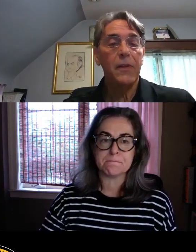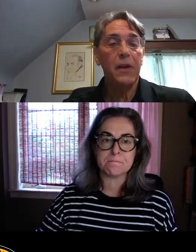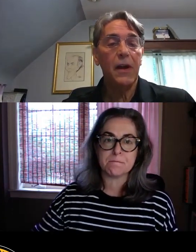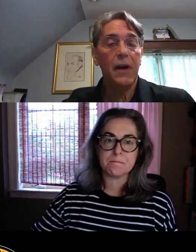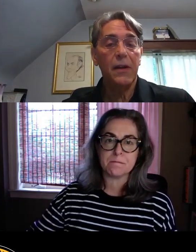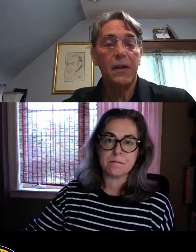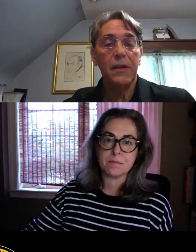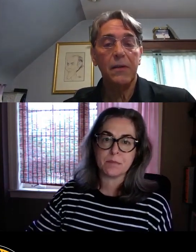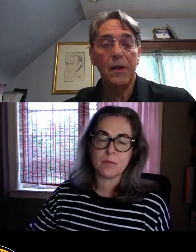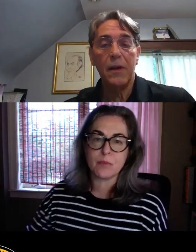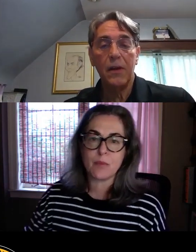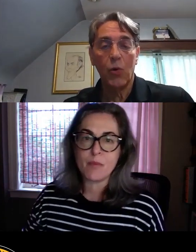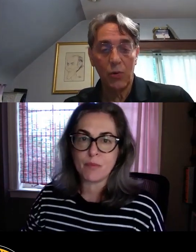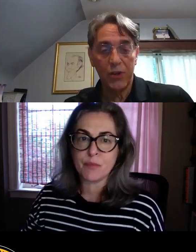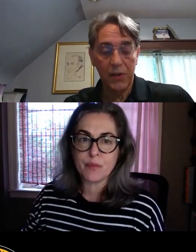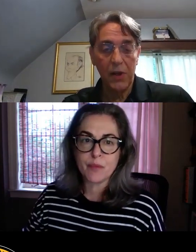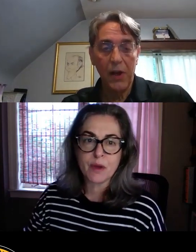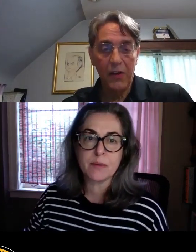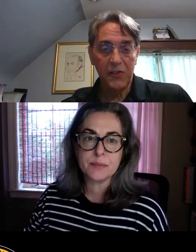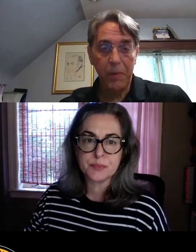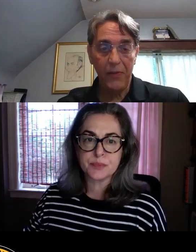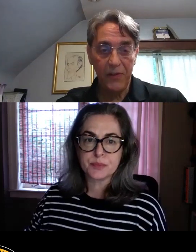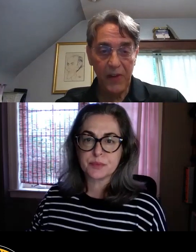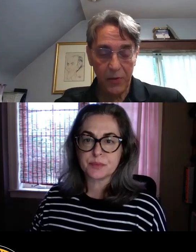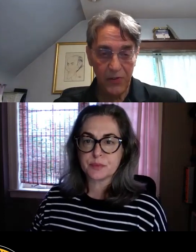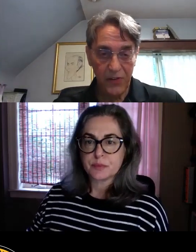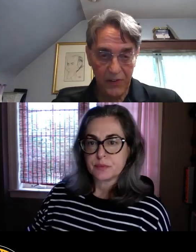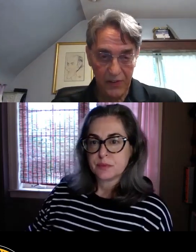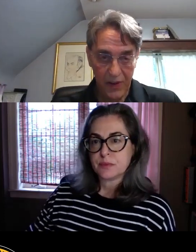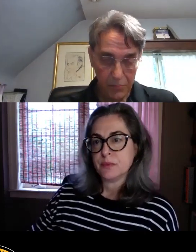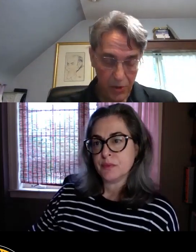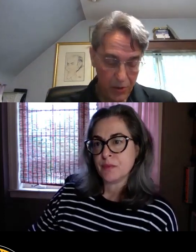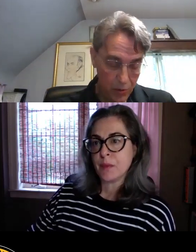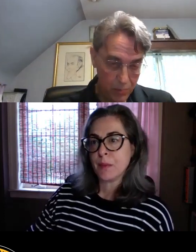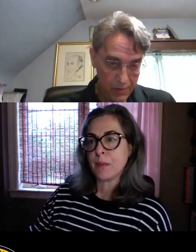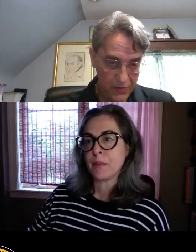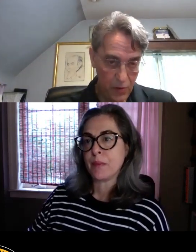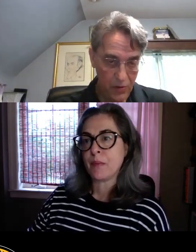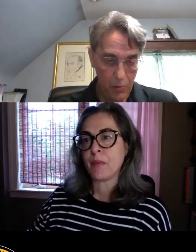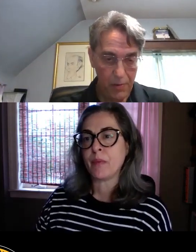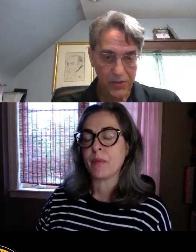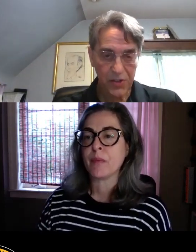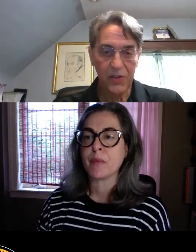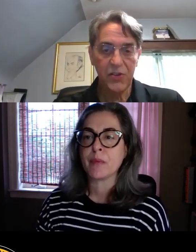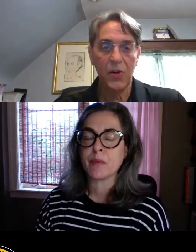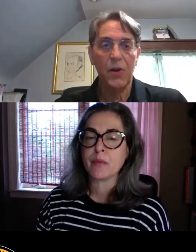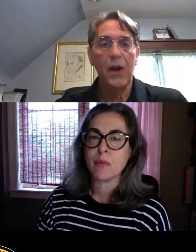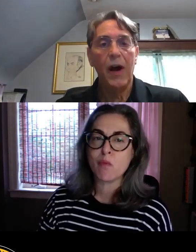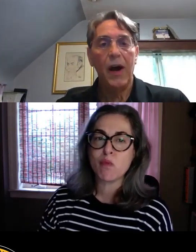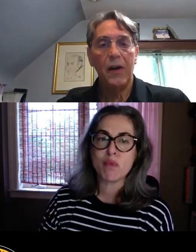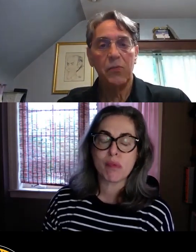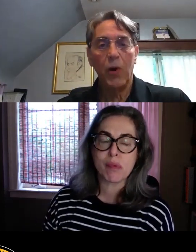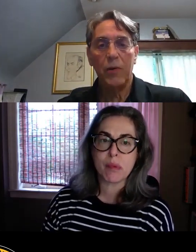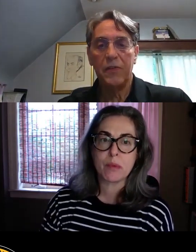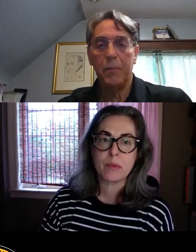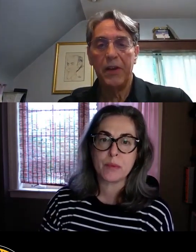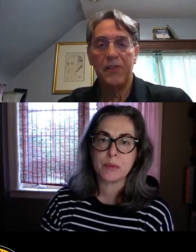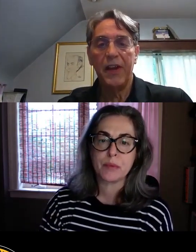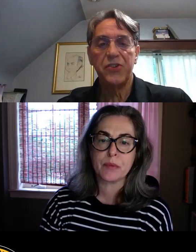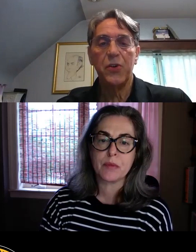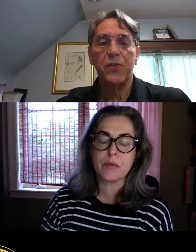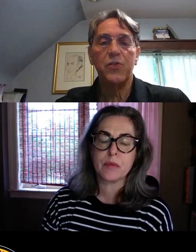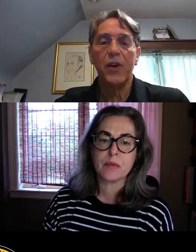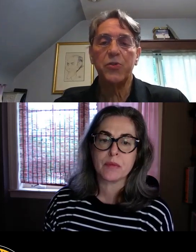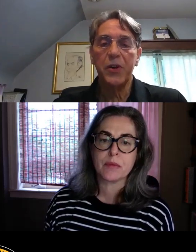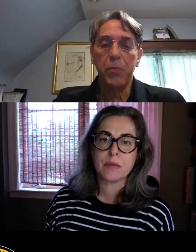And the, in order to spend this $167 million or insert in our budget this year, as well as the